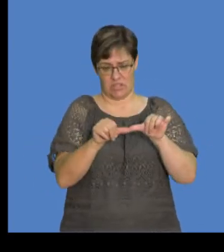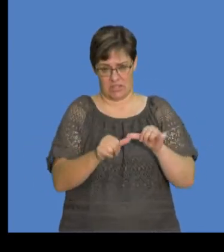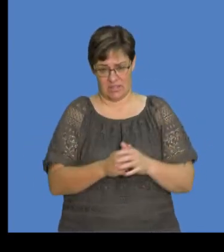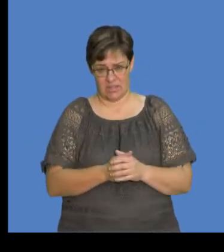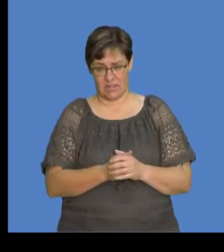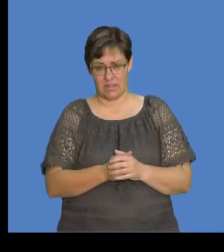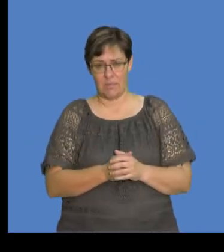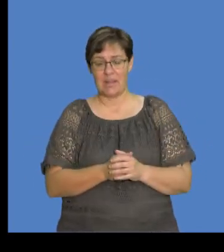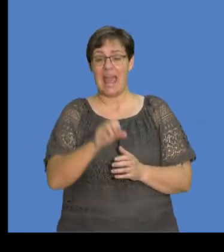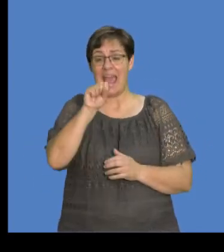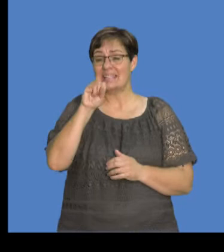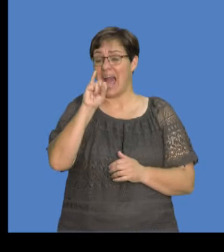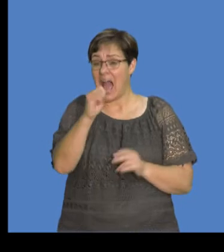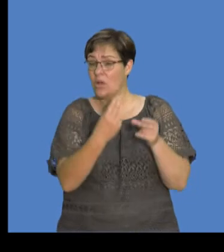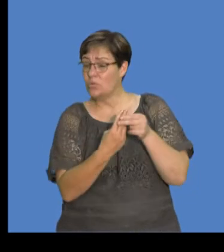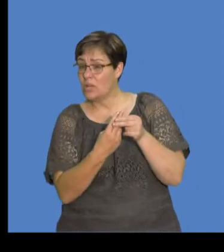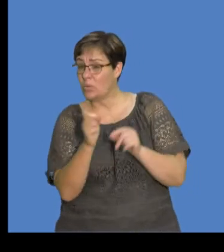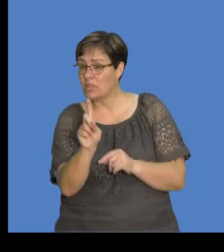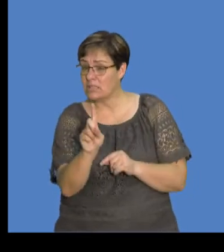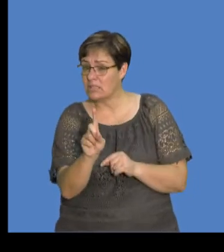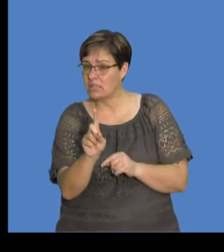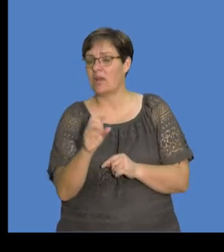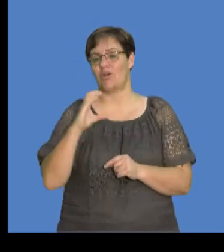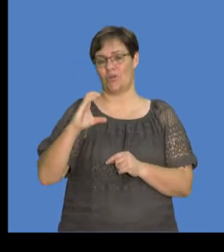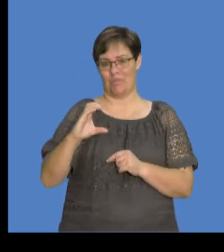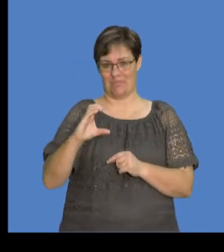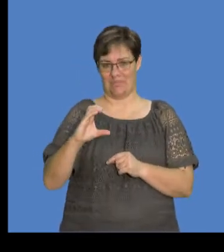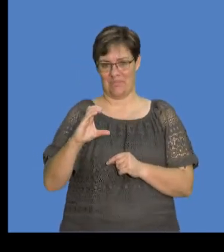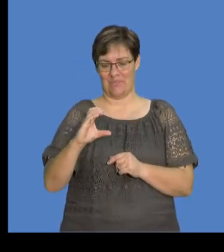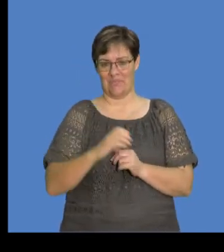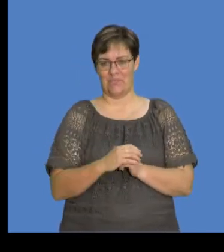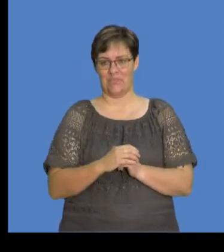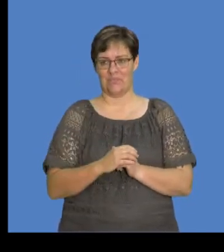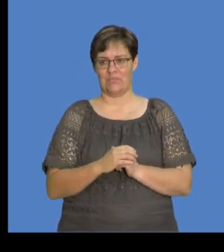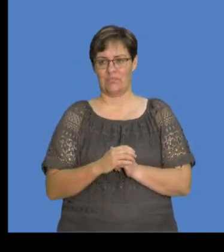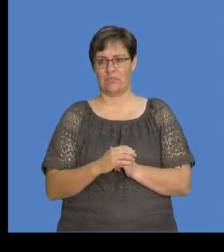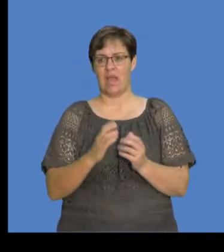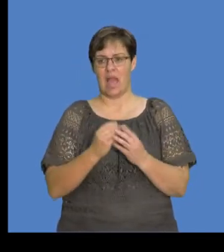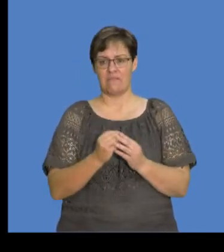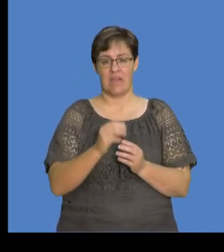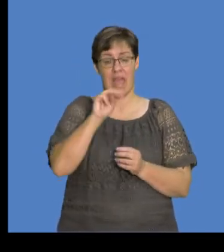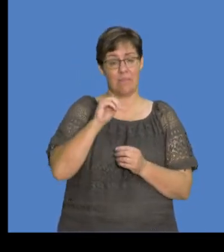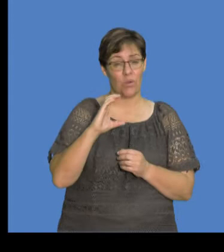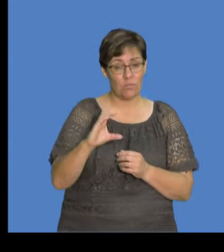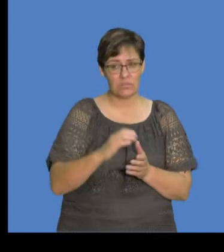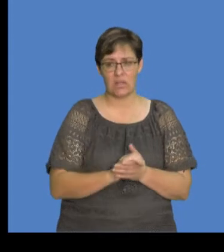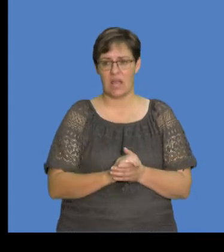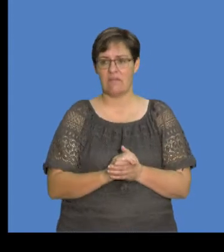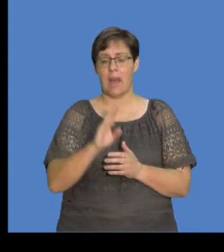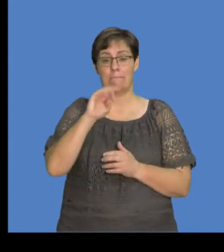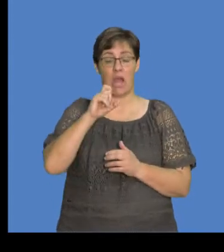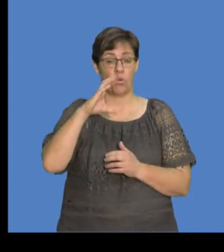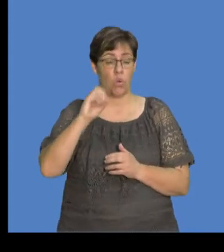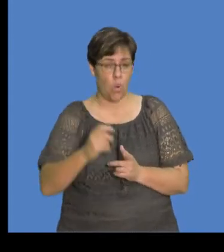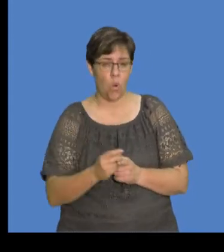charge, you know, but the SI unit is actually the coulomb, okay? So we've got millicoulombs.